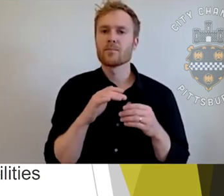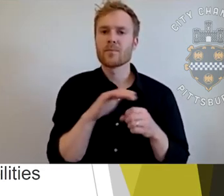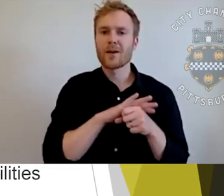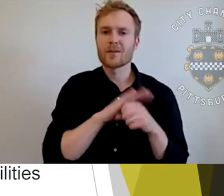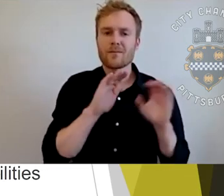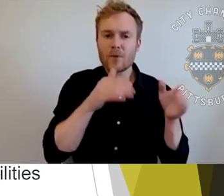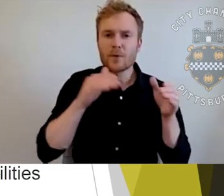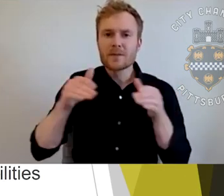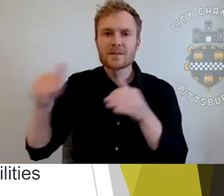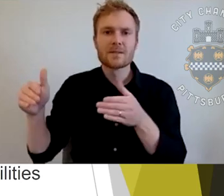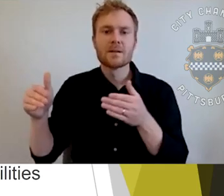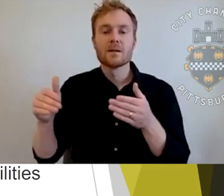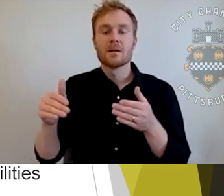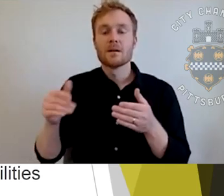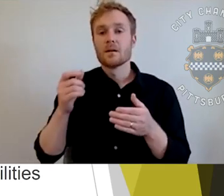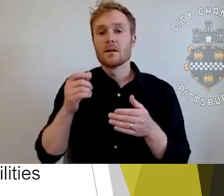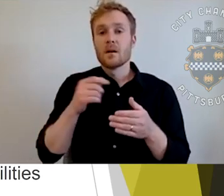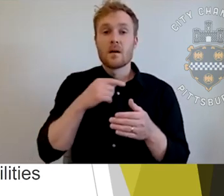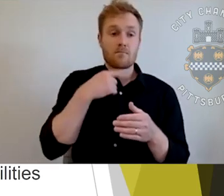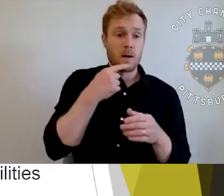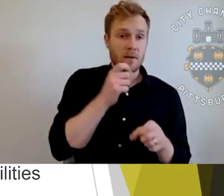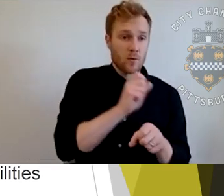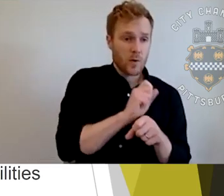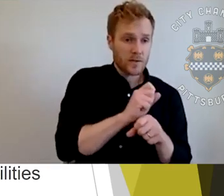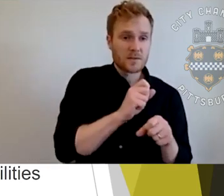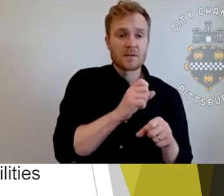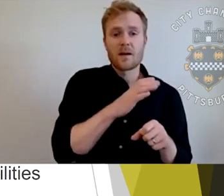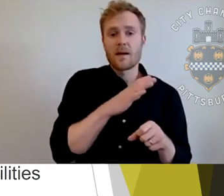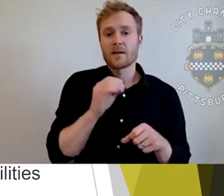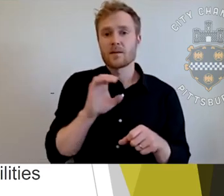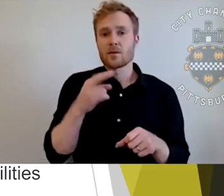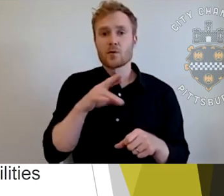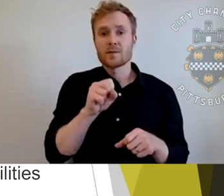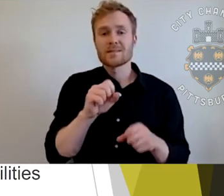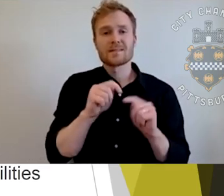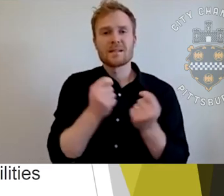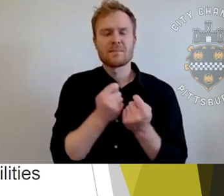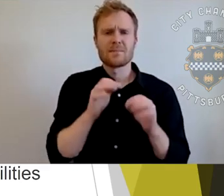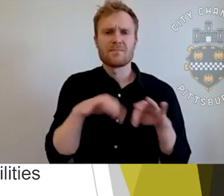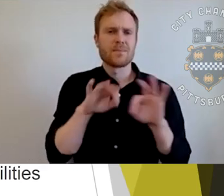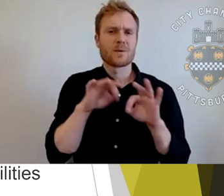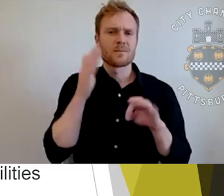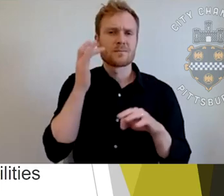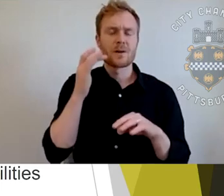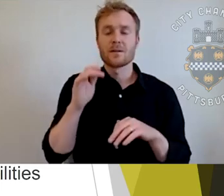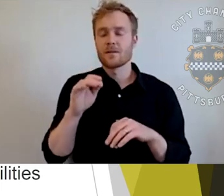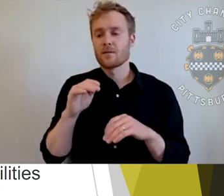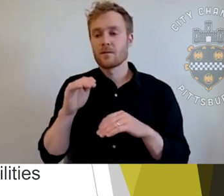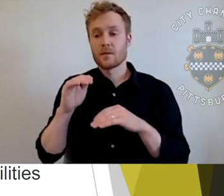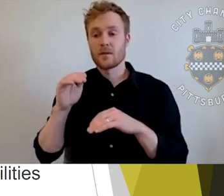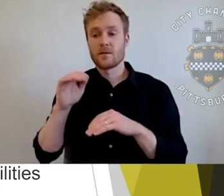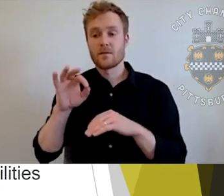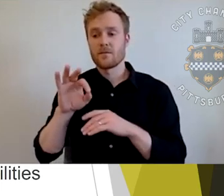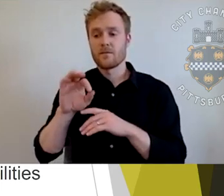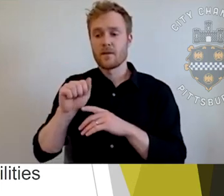interface with the department of public works and Chris's team is really critical because the facilities bureau kind of houses these capital monies largely.